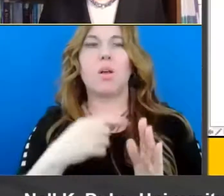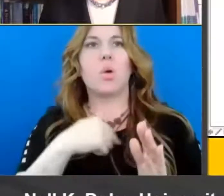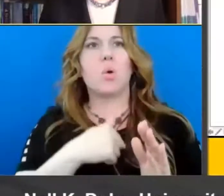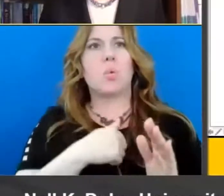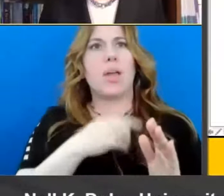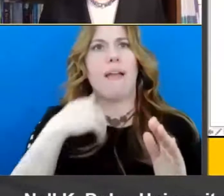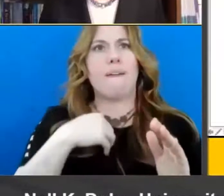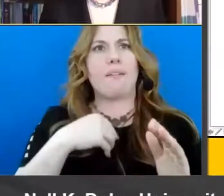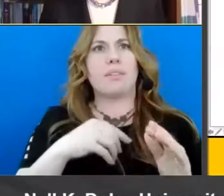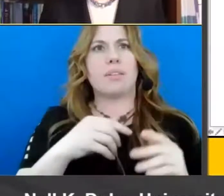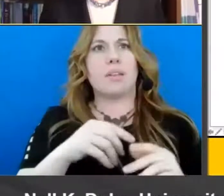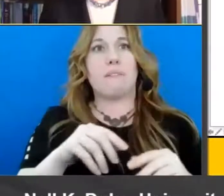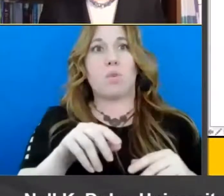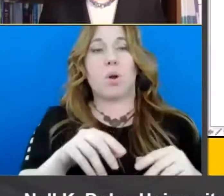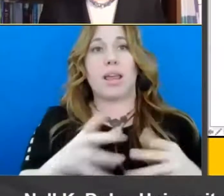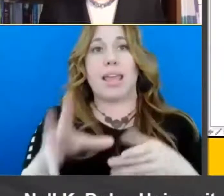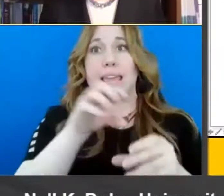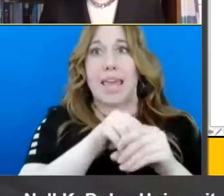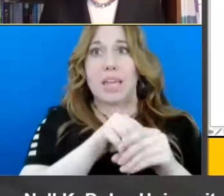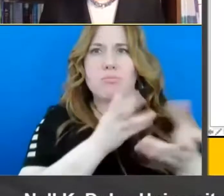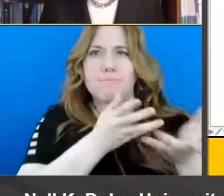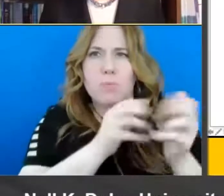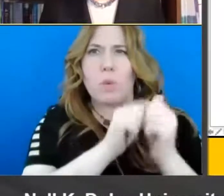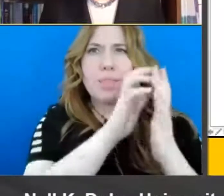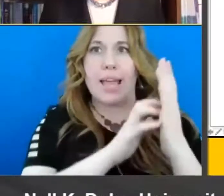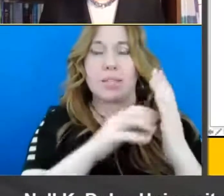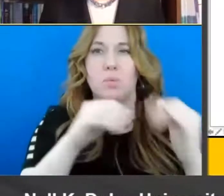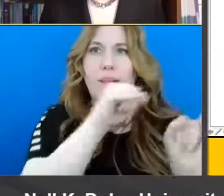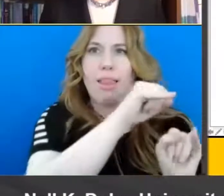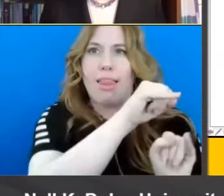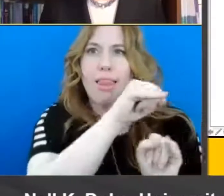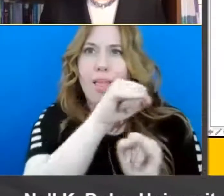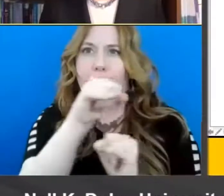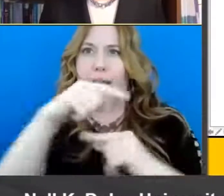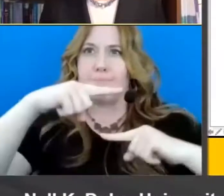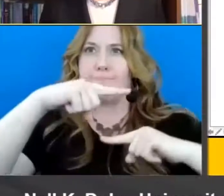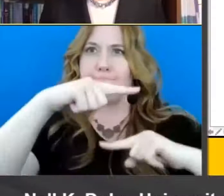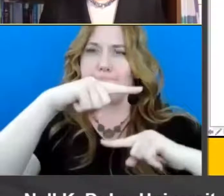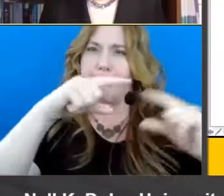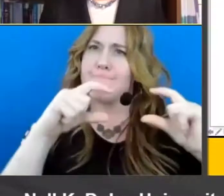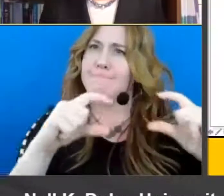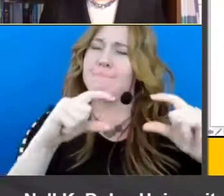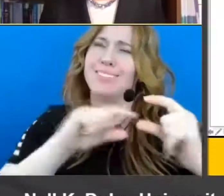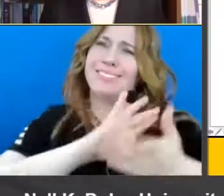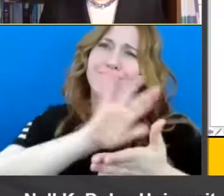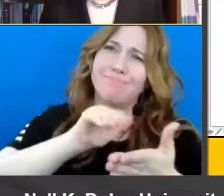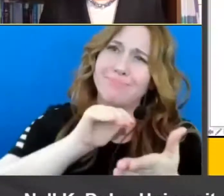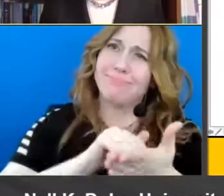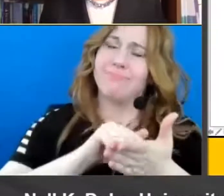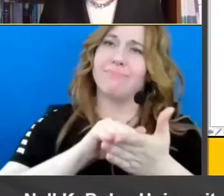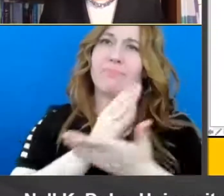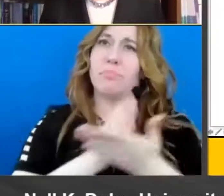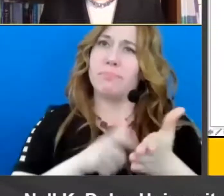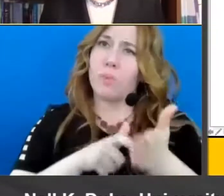and below engagement with text to really just try to emphasize like that's an absolutely central component of an effective reading